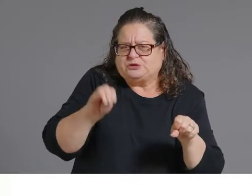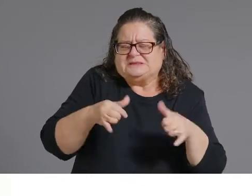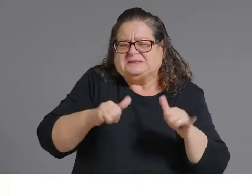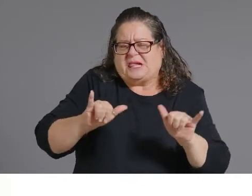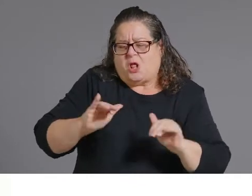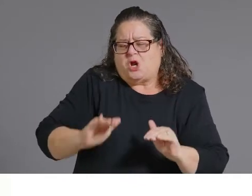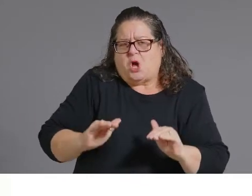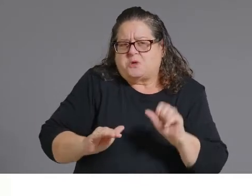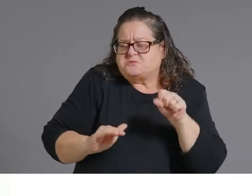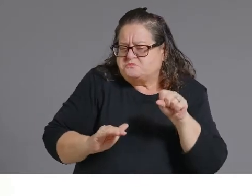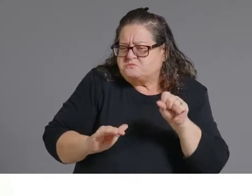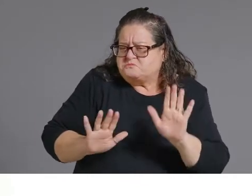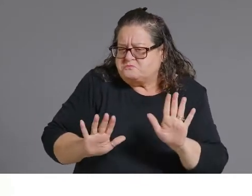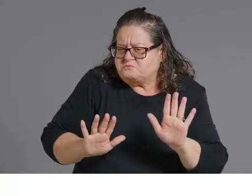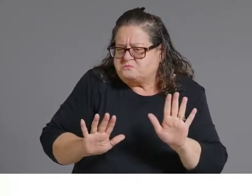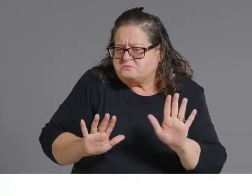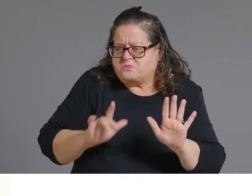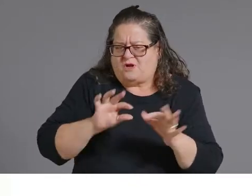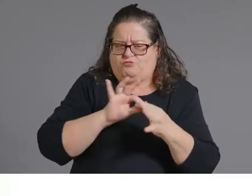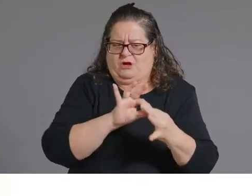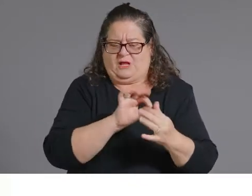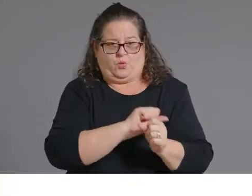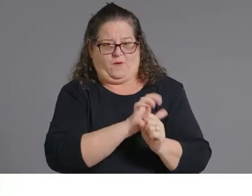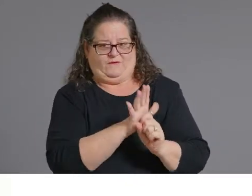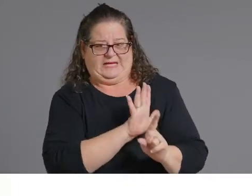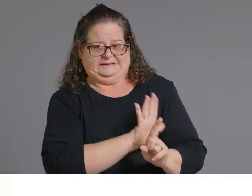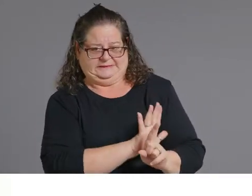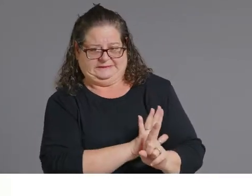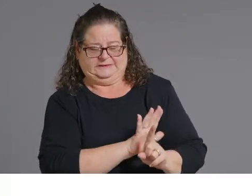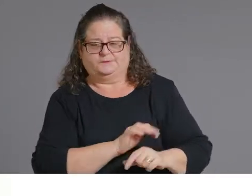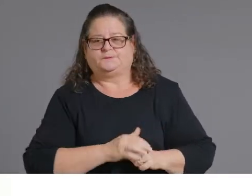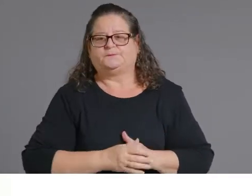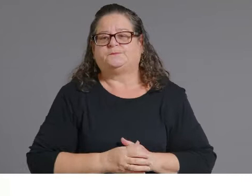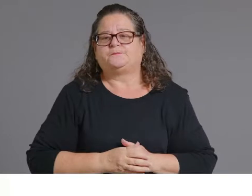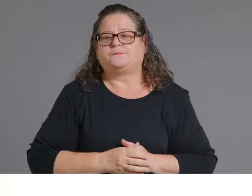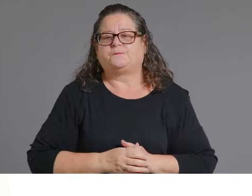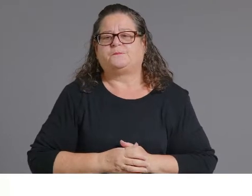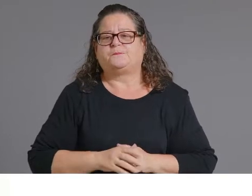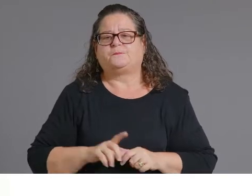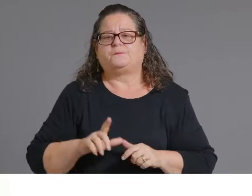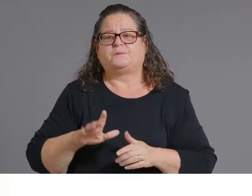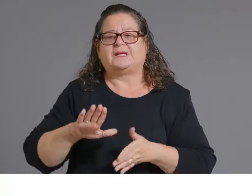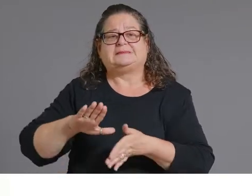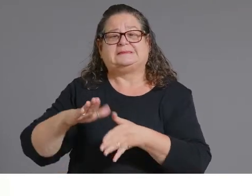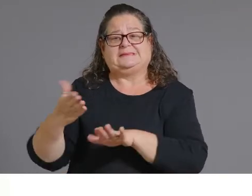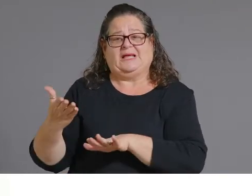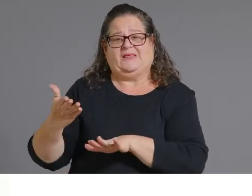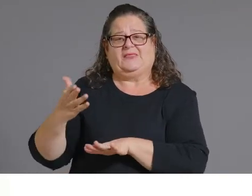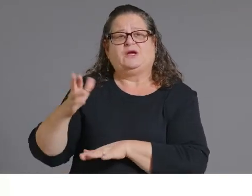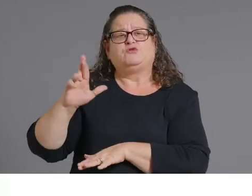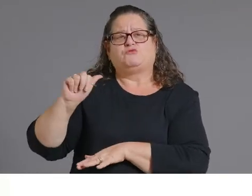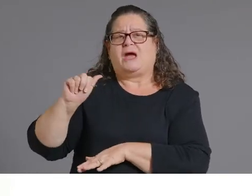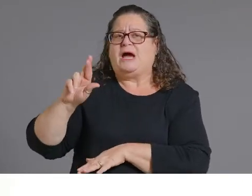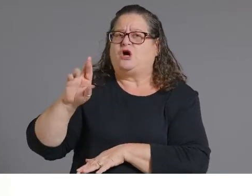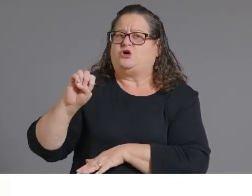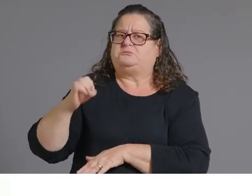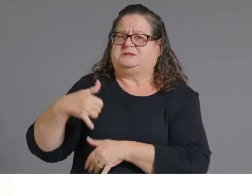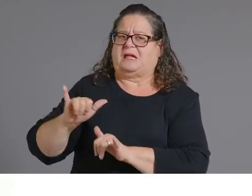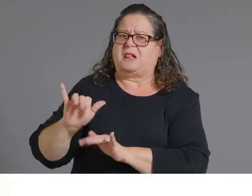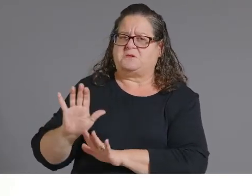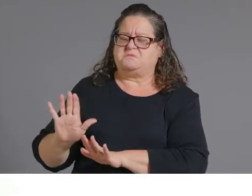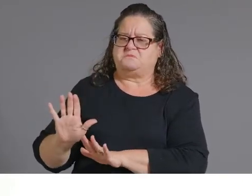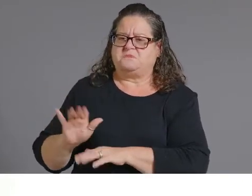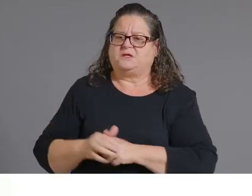adolescent hospitalizations is extremely low and death is very rare about one percent of the adolescent